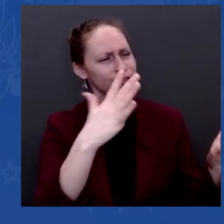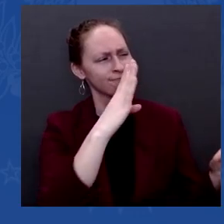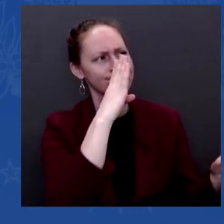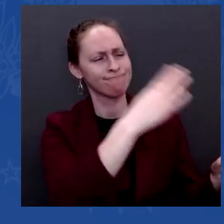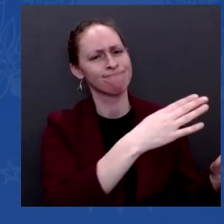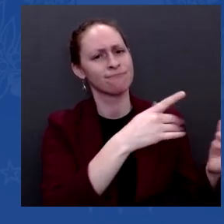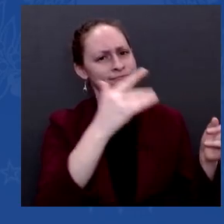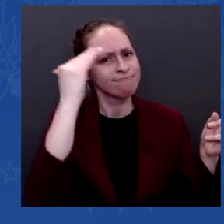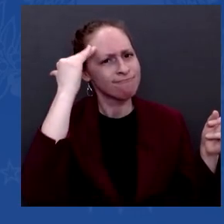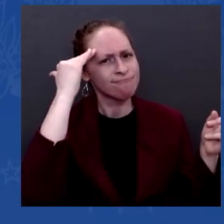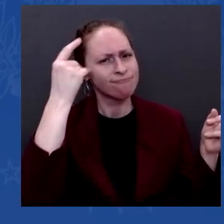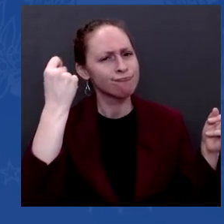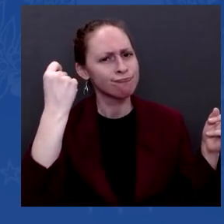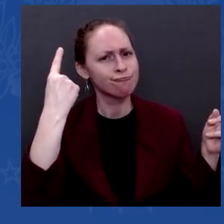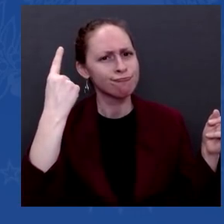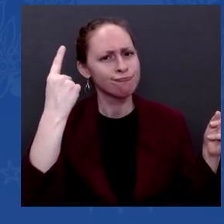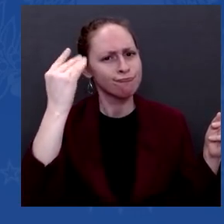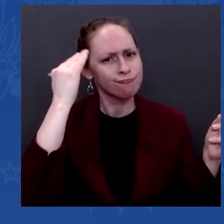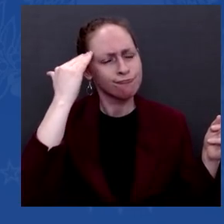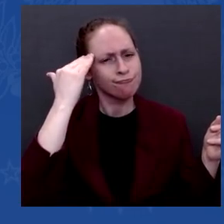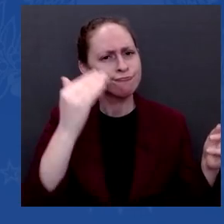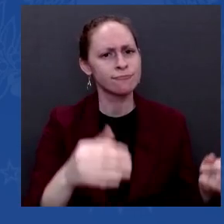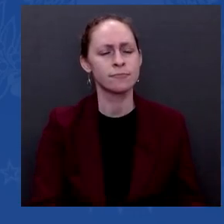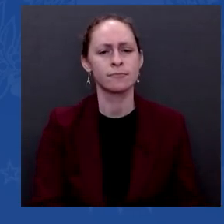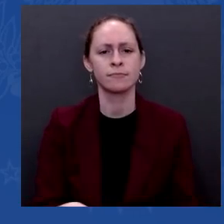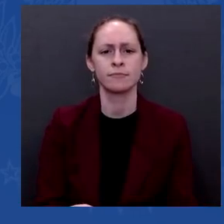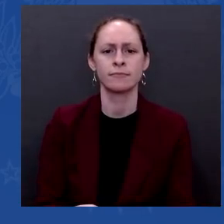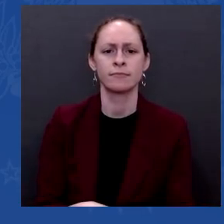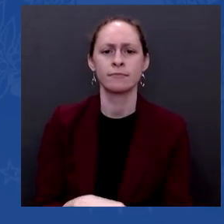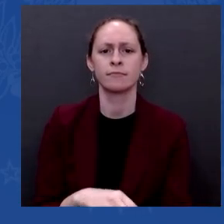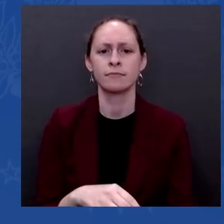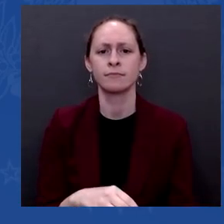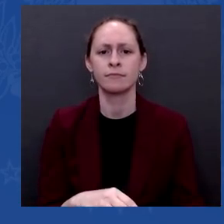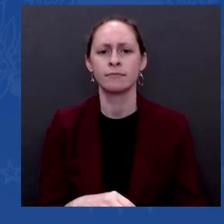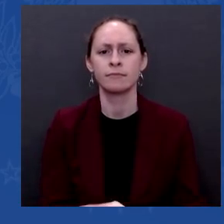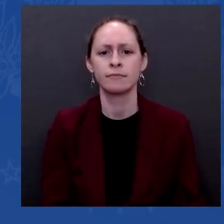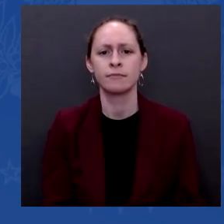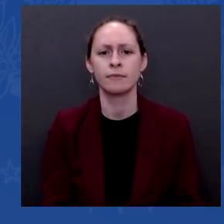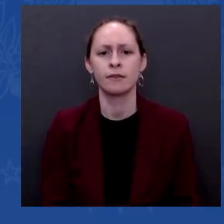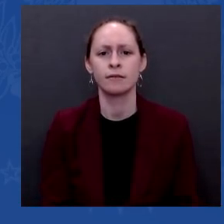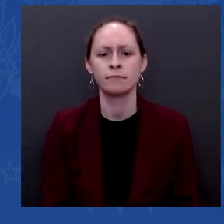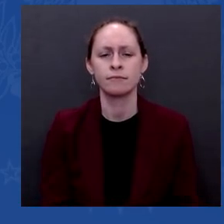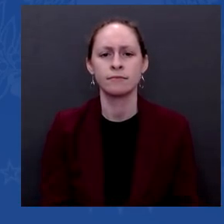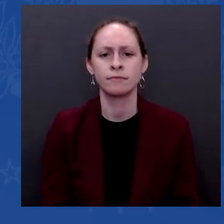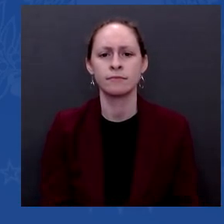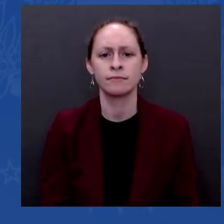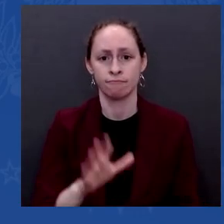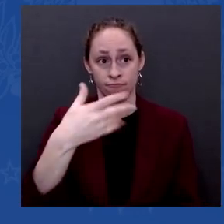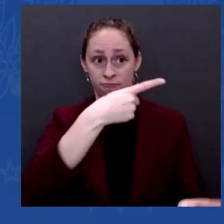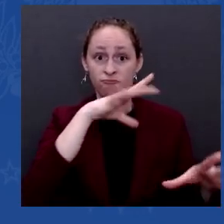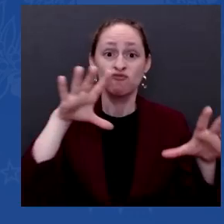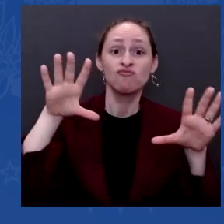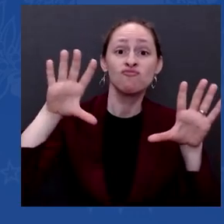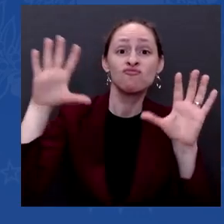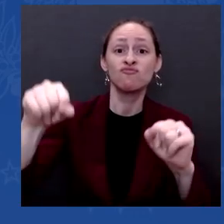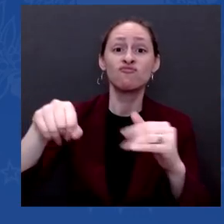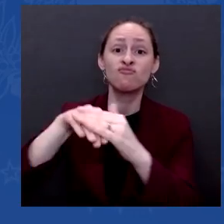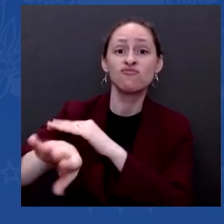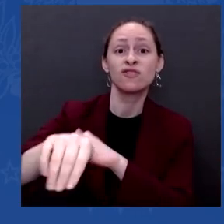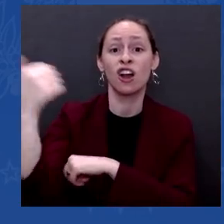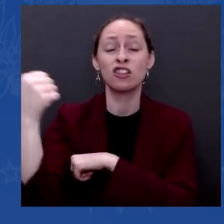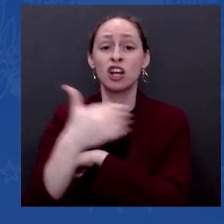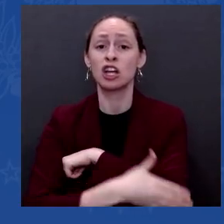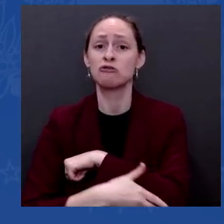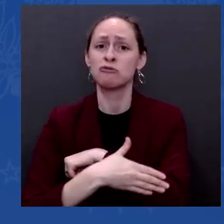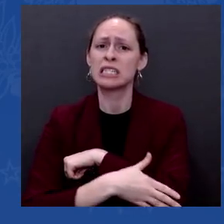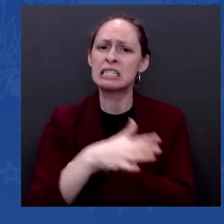other countries, but the price has been extremely high. How long? You can go in and, over